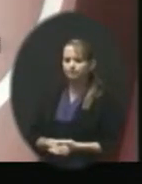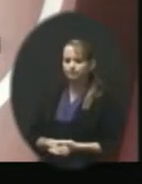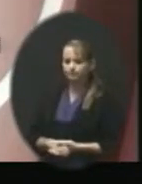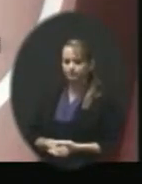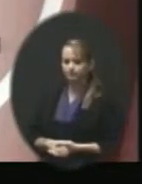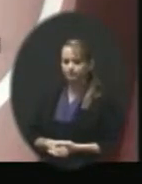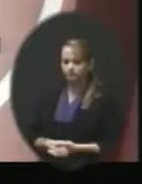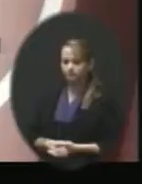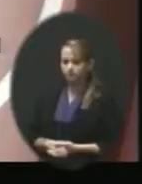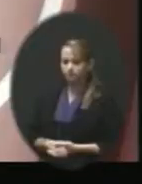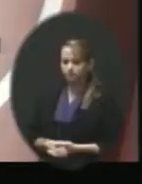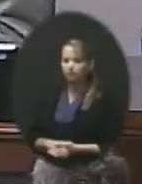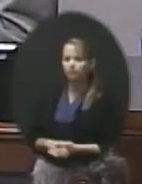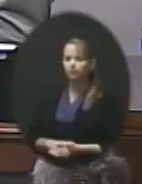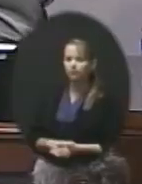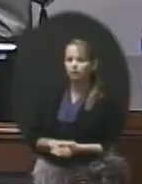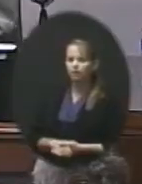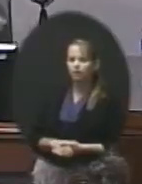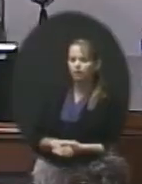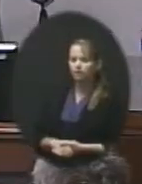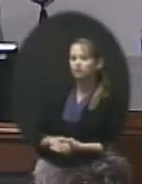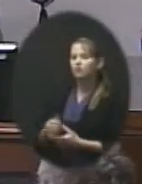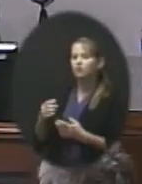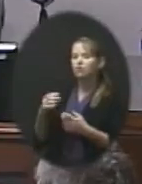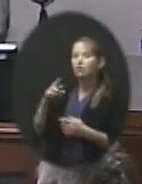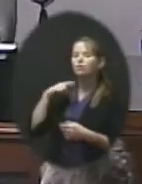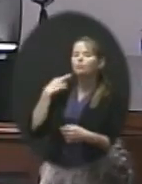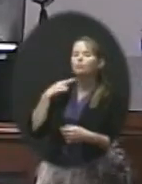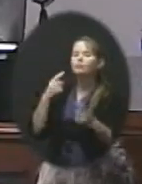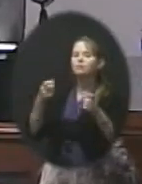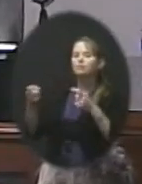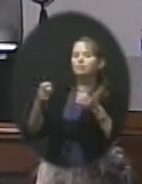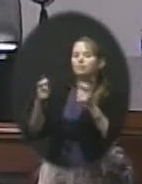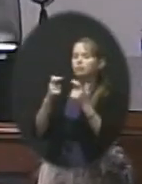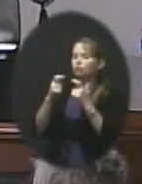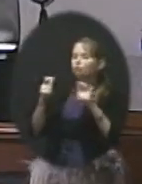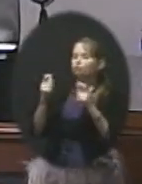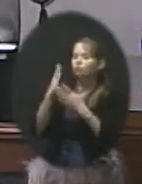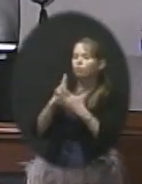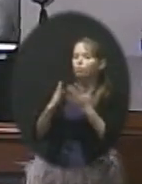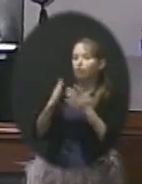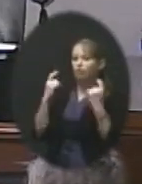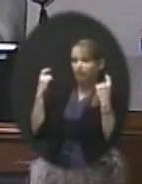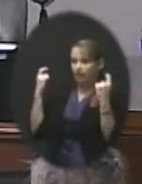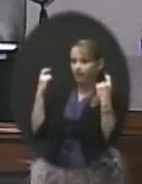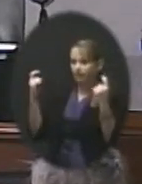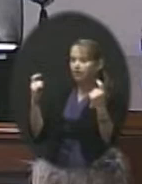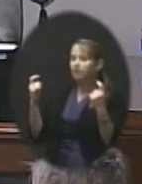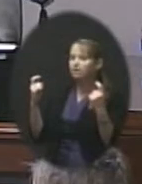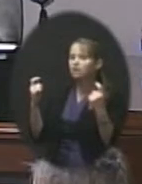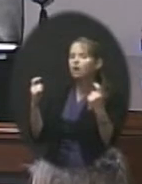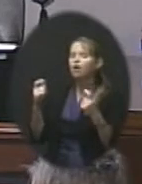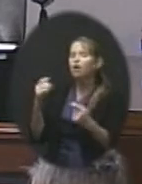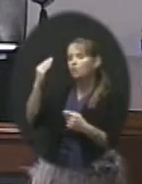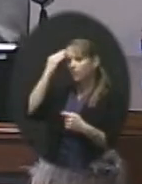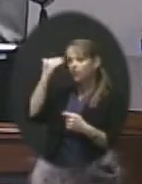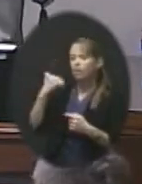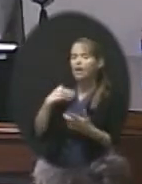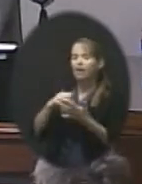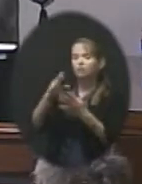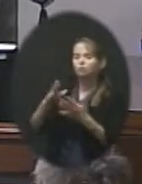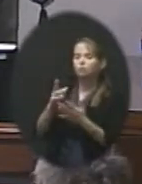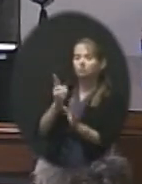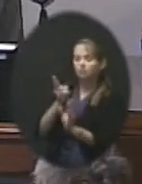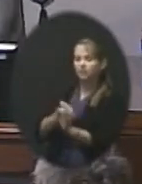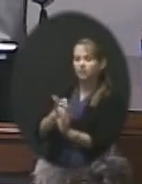Risk management is a huge part of athletics and activities for our athletic personnel. We know we have students participating in